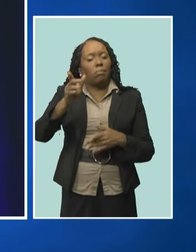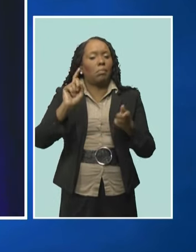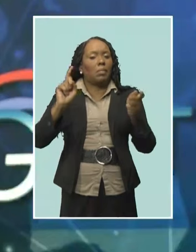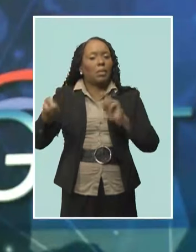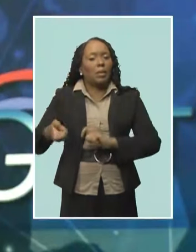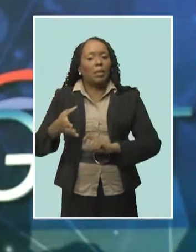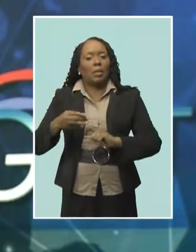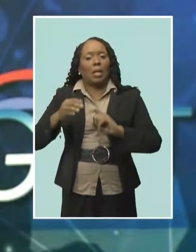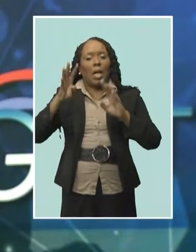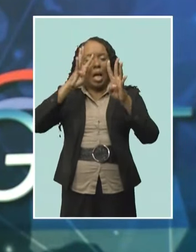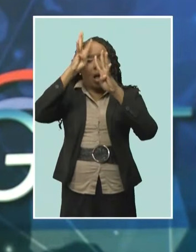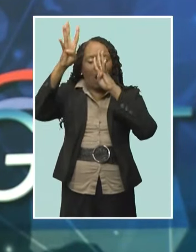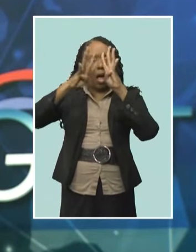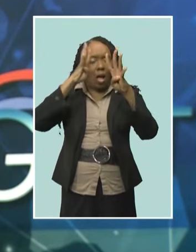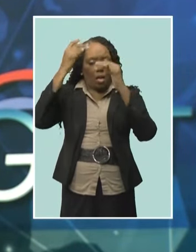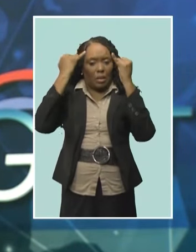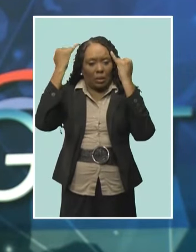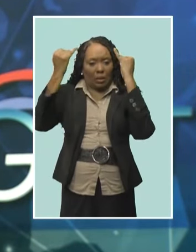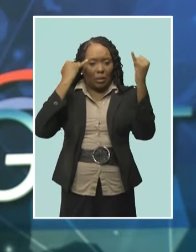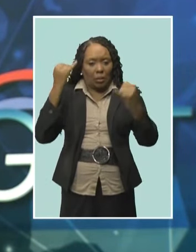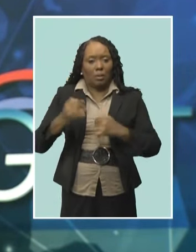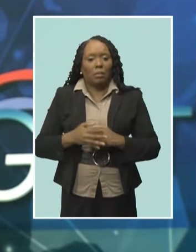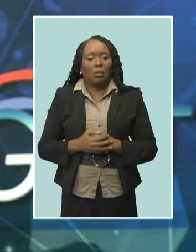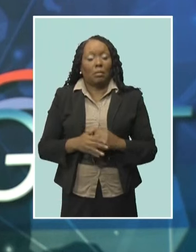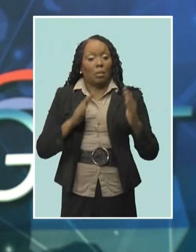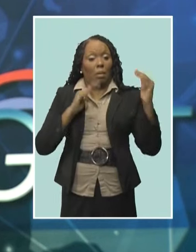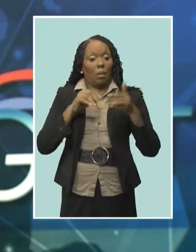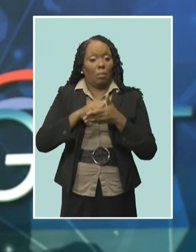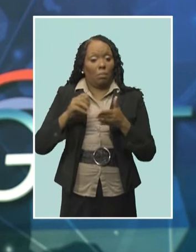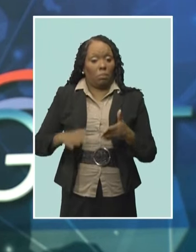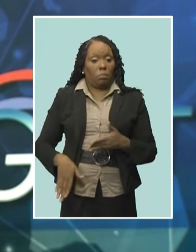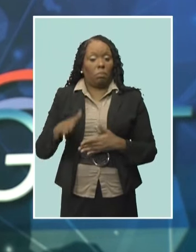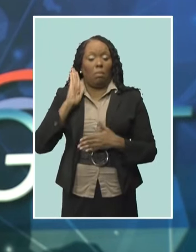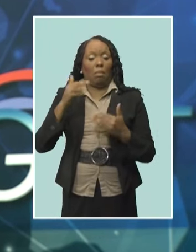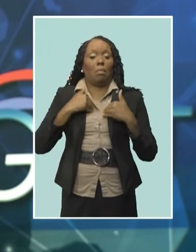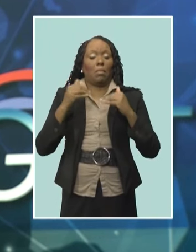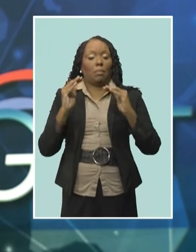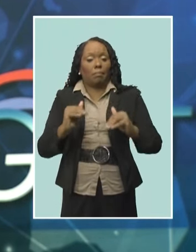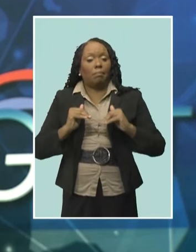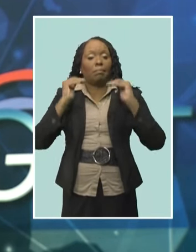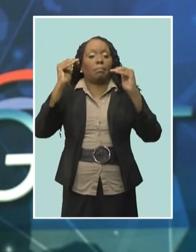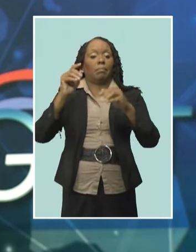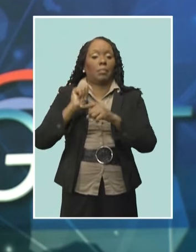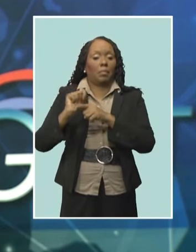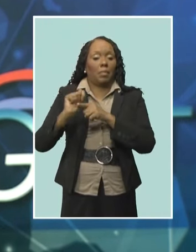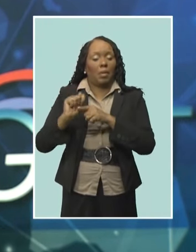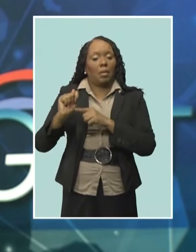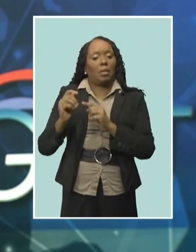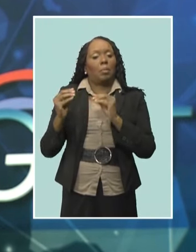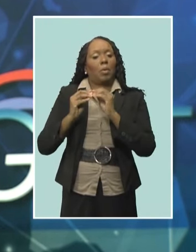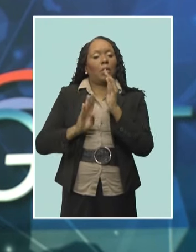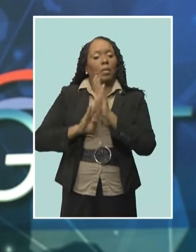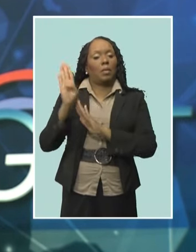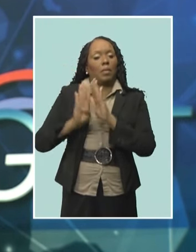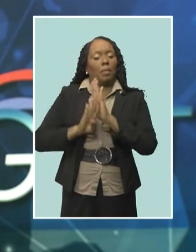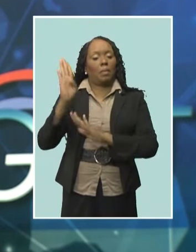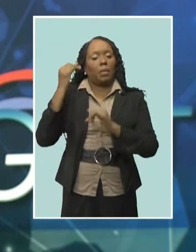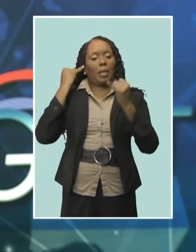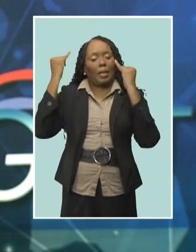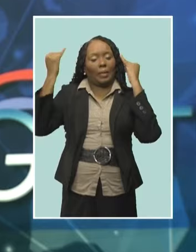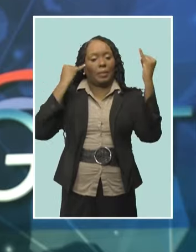She hopes students will be exposed to advanced training to enable the further development of their ideas.